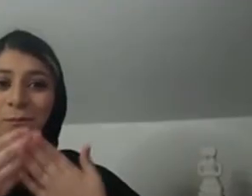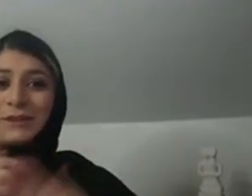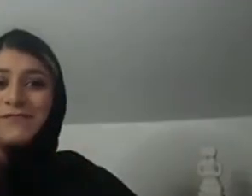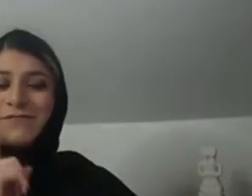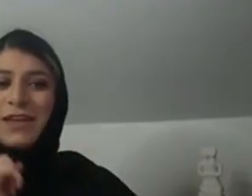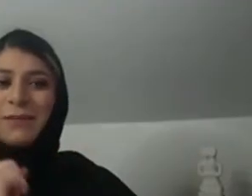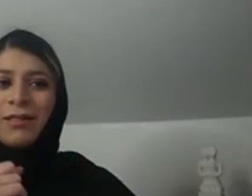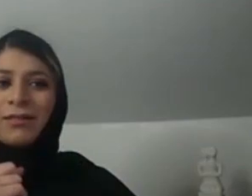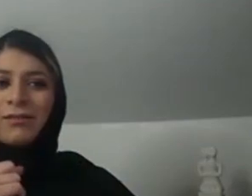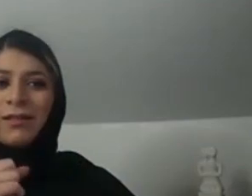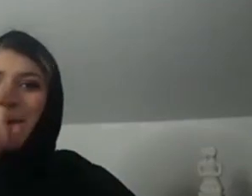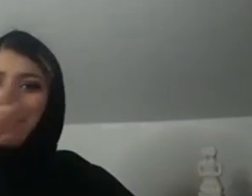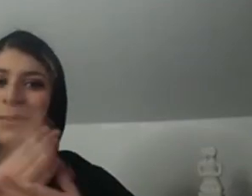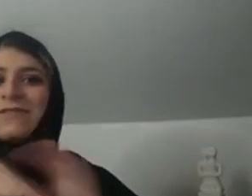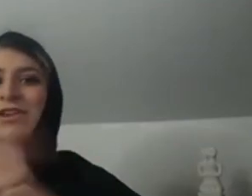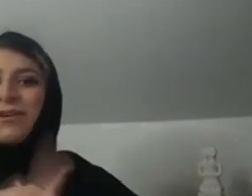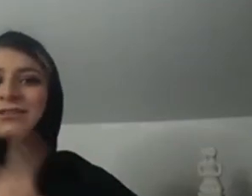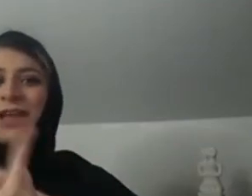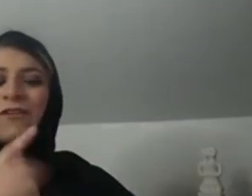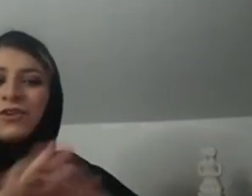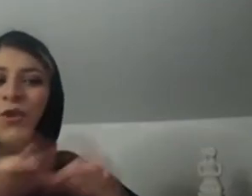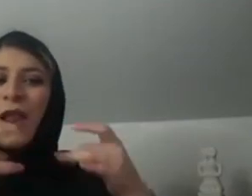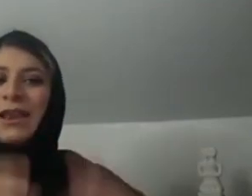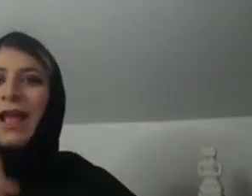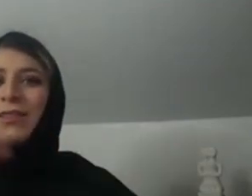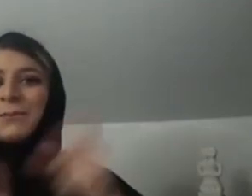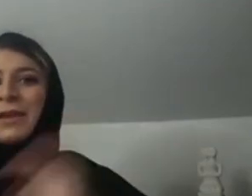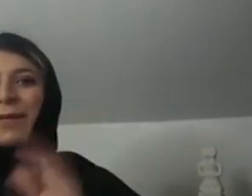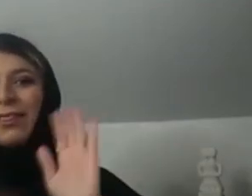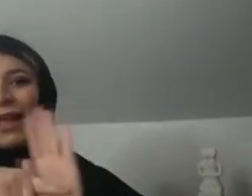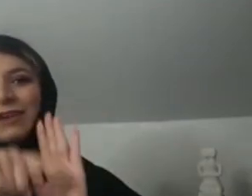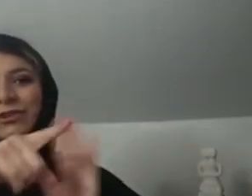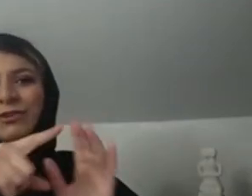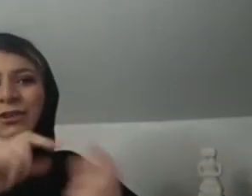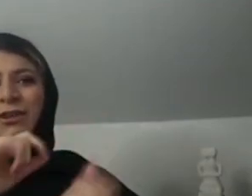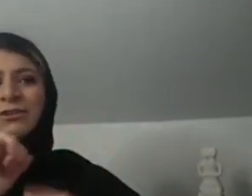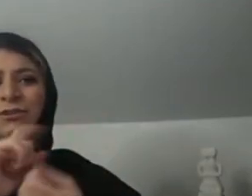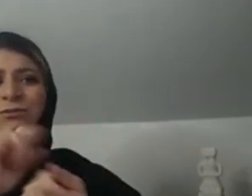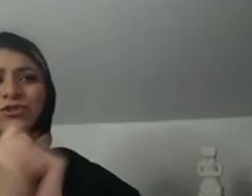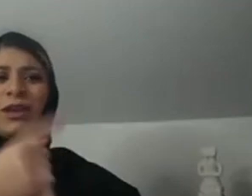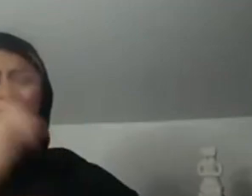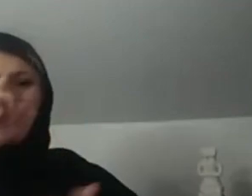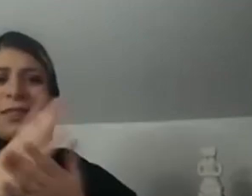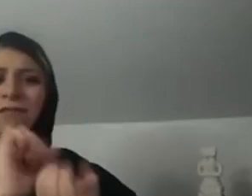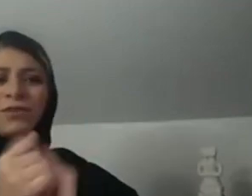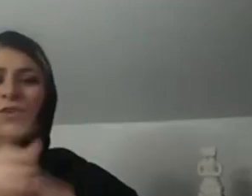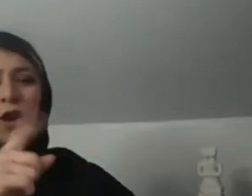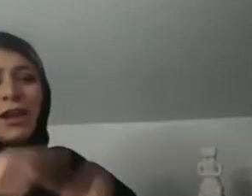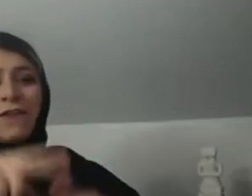My advice to Muslim females would be, be yourself.